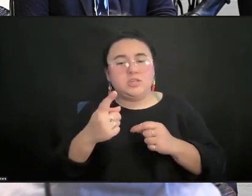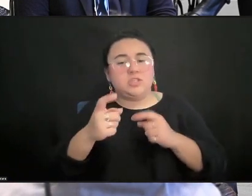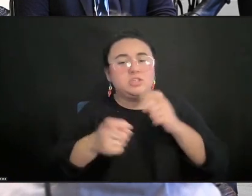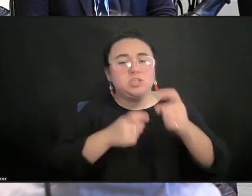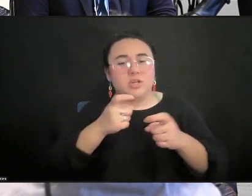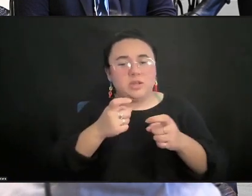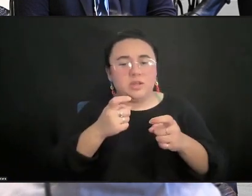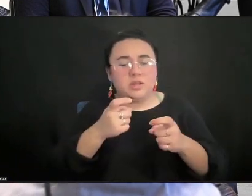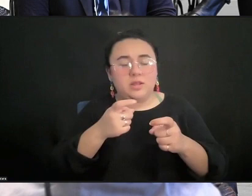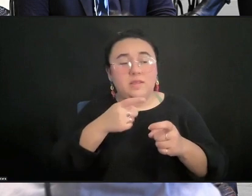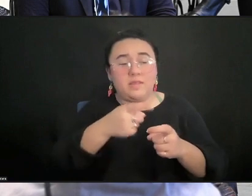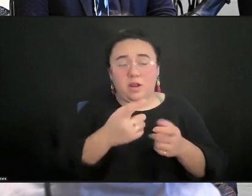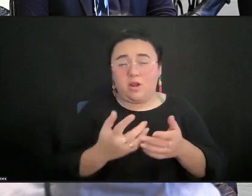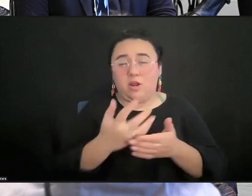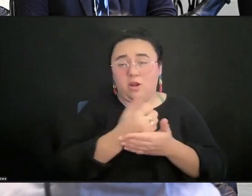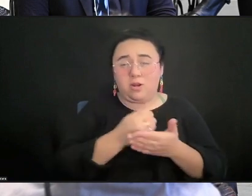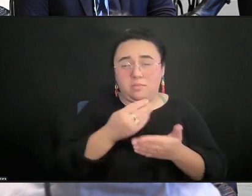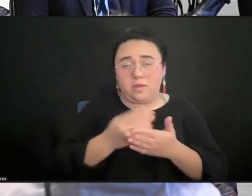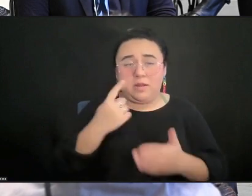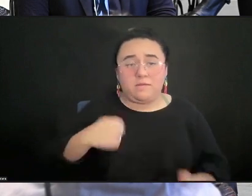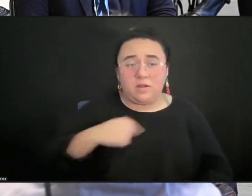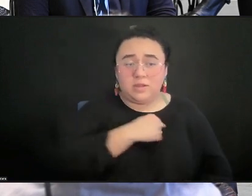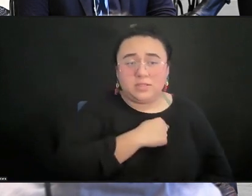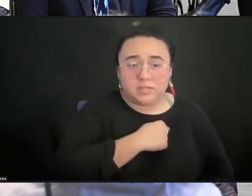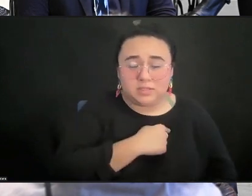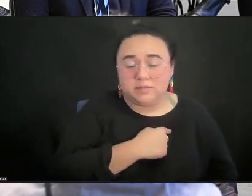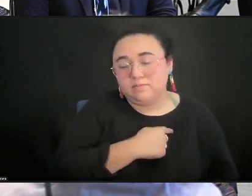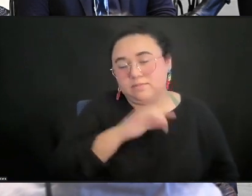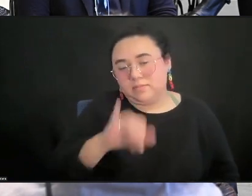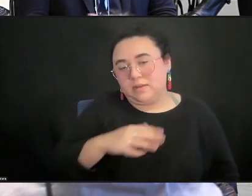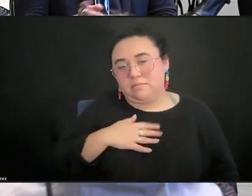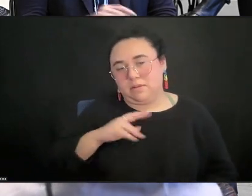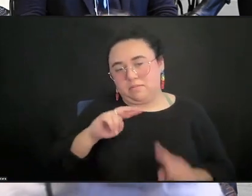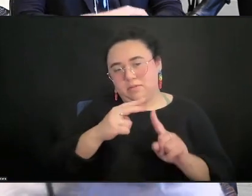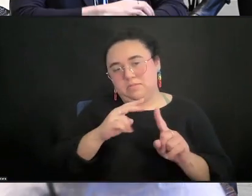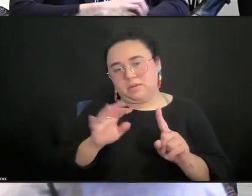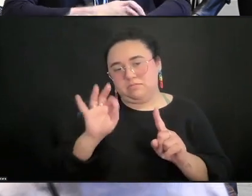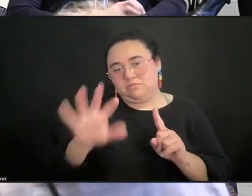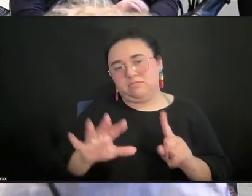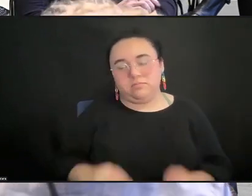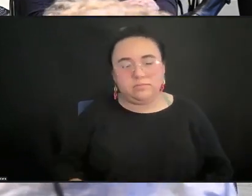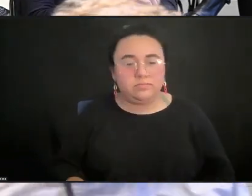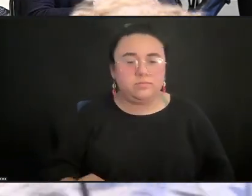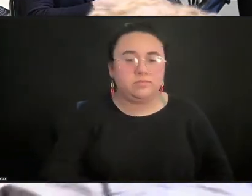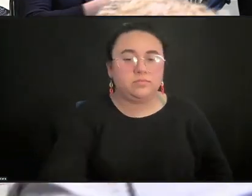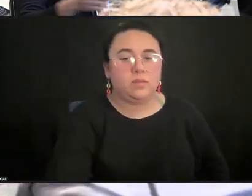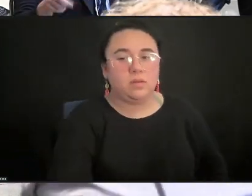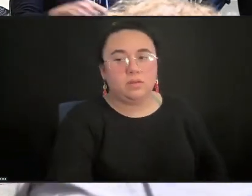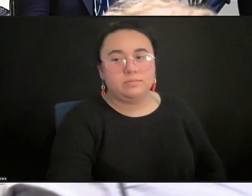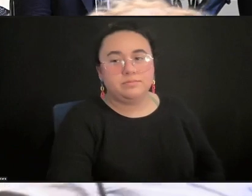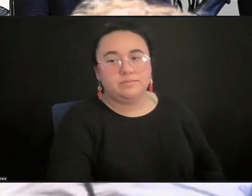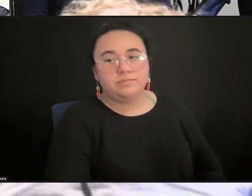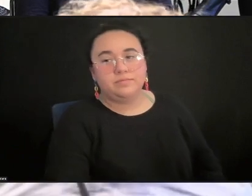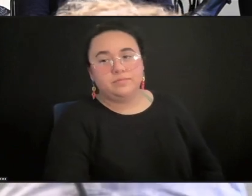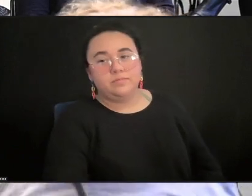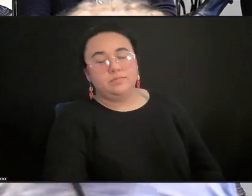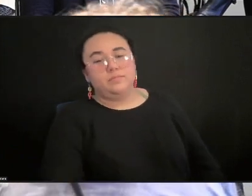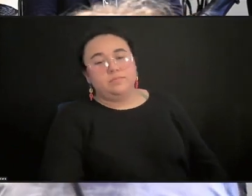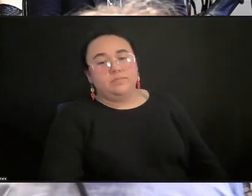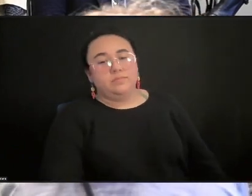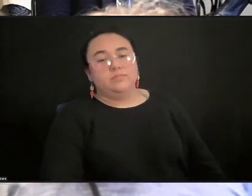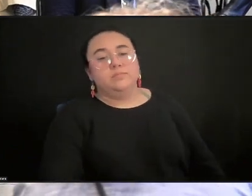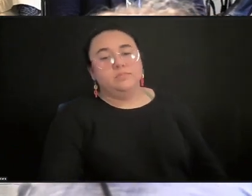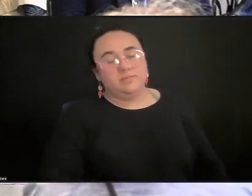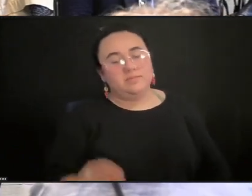for us all. So those are some of the perspectives I wanted to share. Thank you. I want to actually just follow up